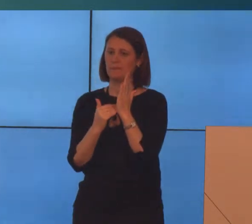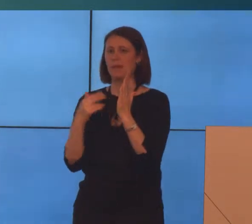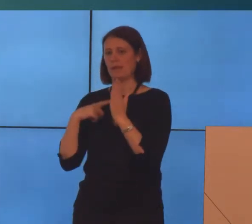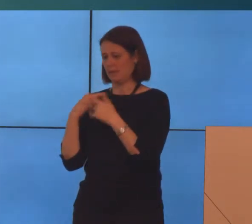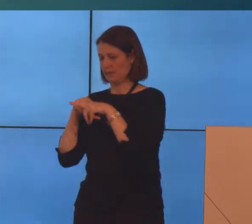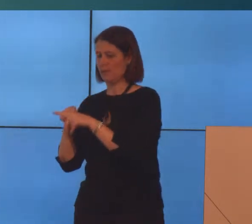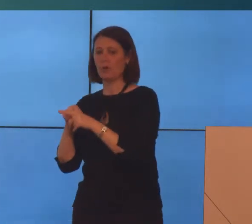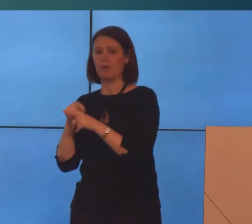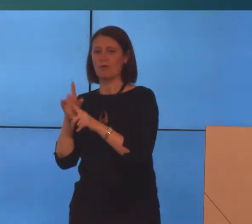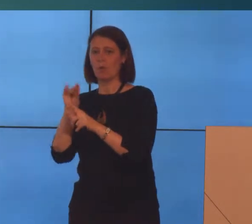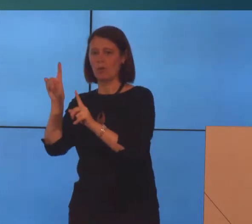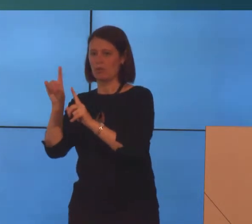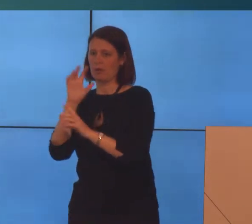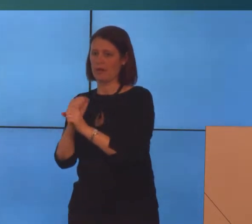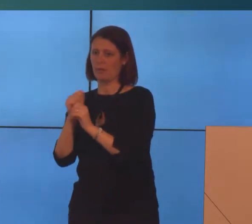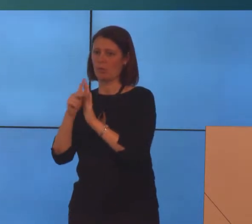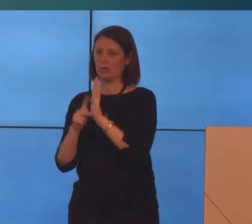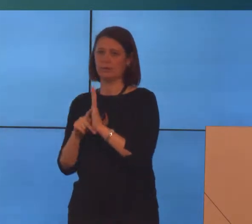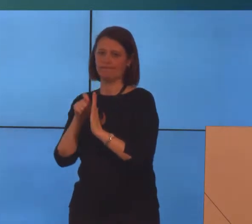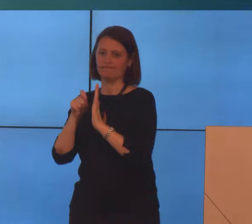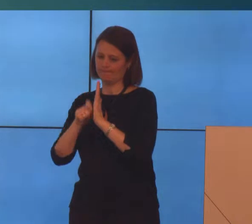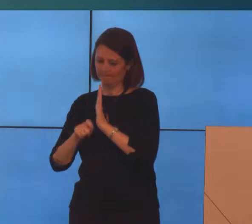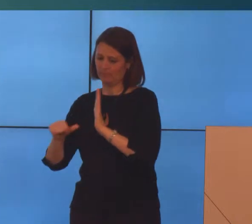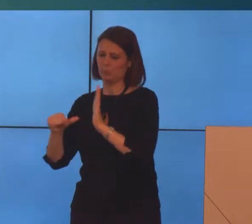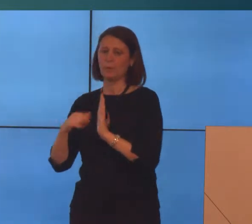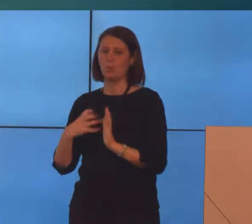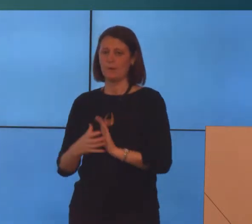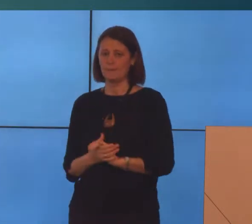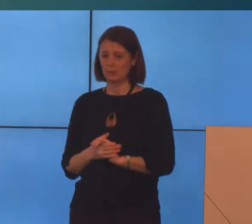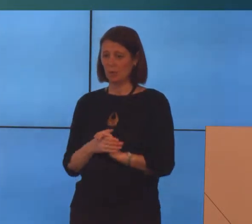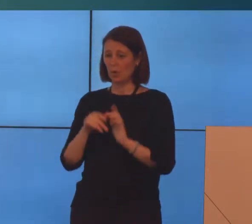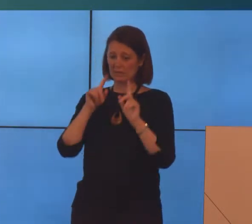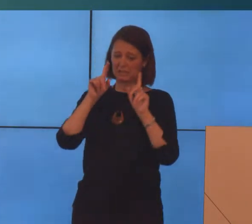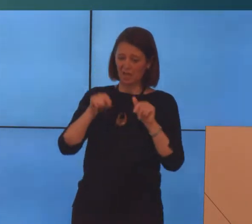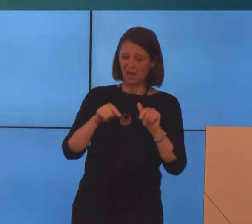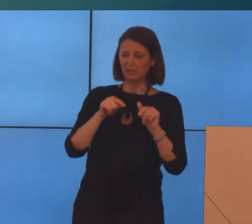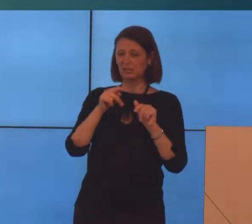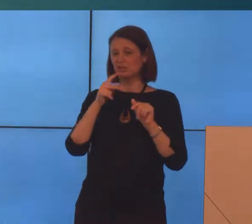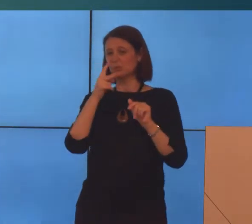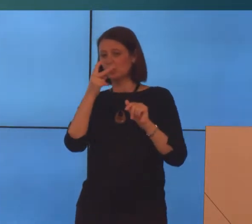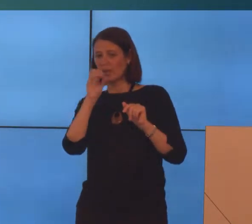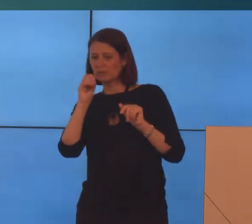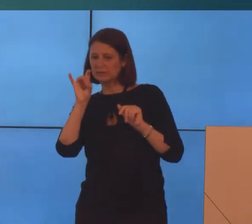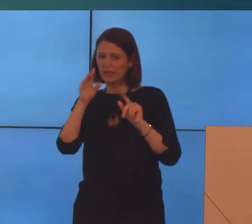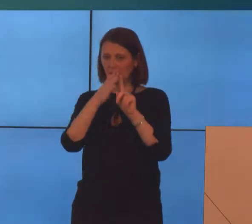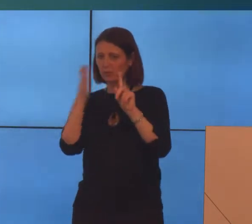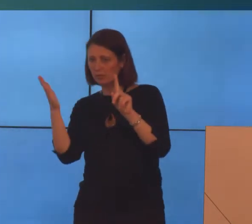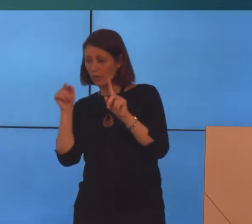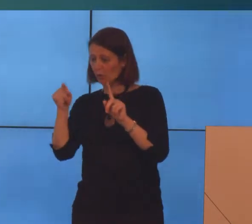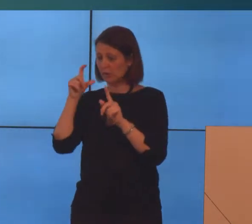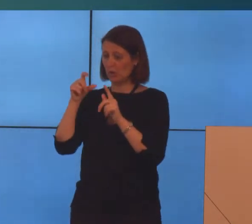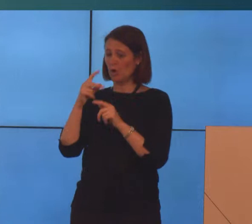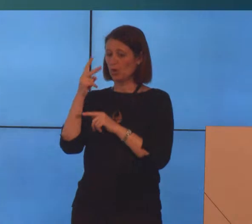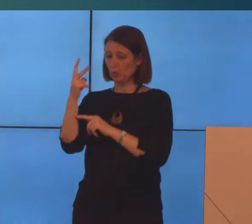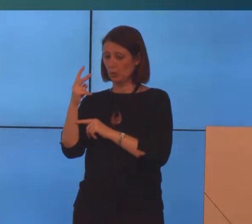policy that's led to that. So, in the first decade of the 2000s, two in three people who applied for the DSP